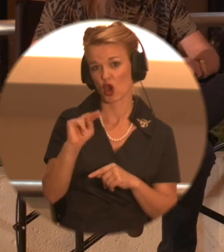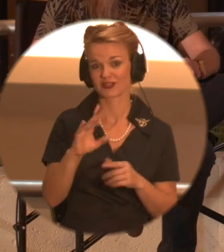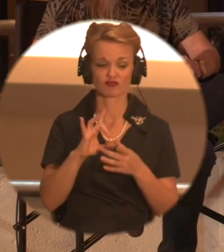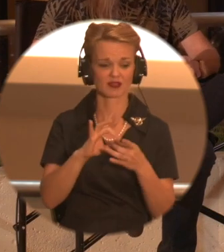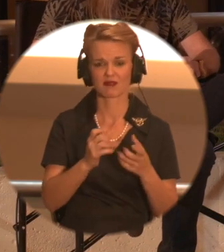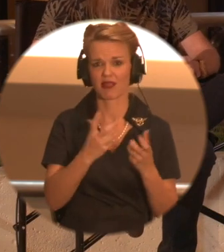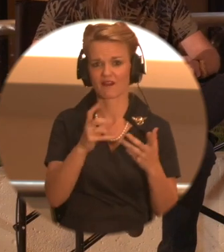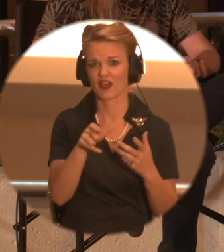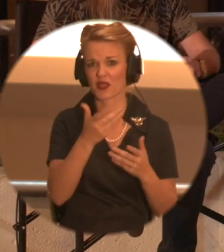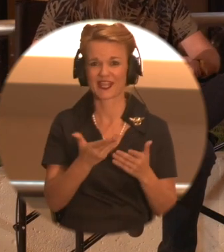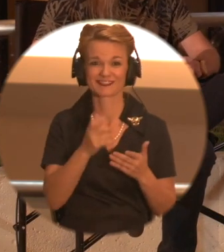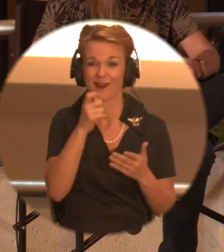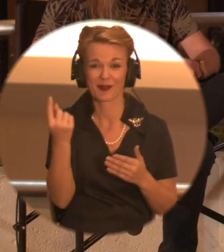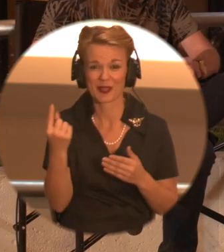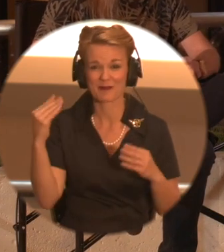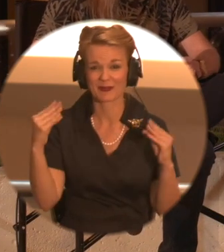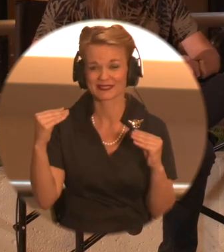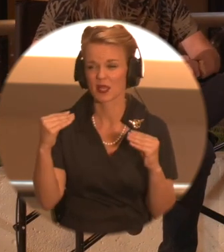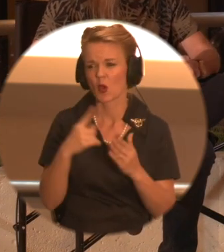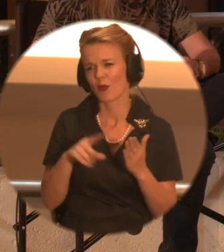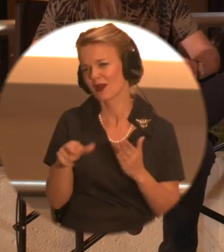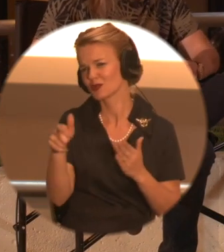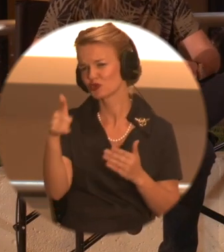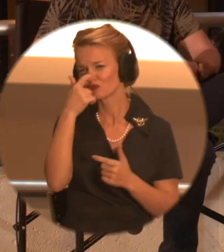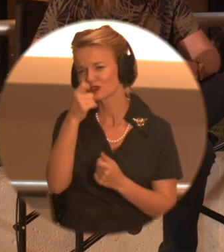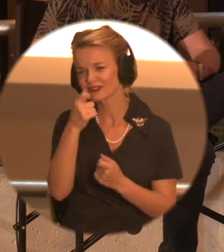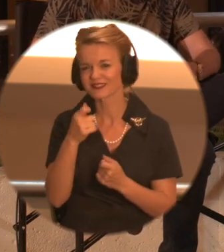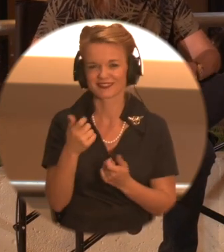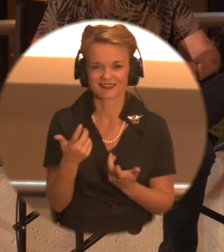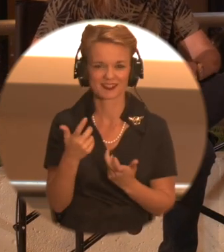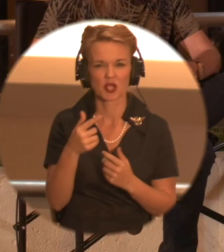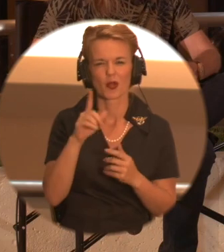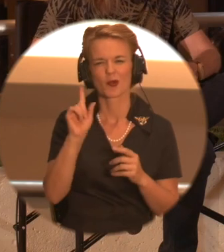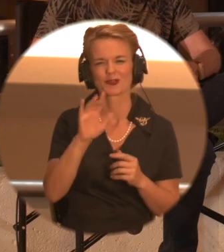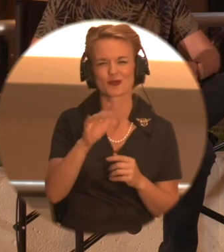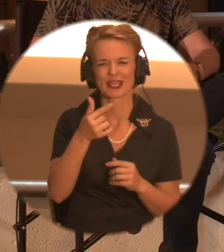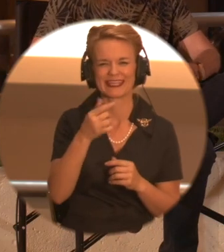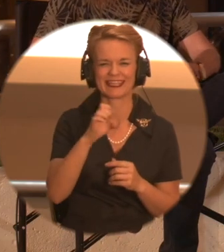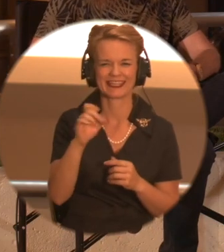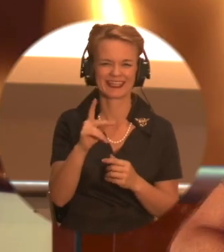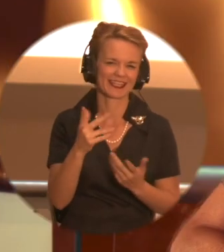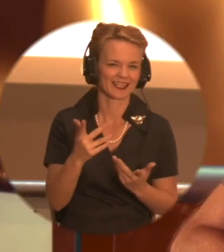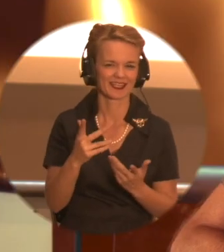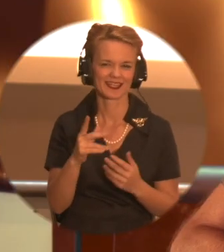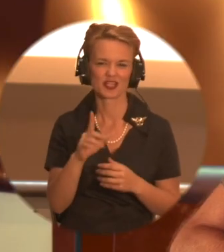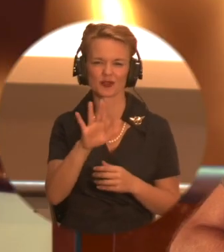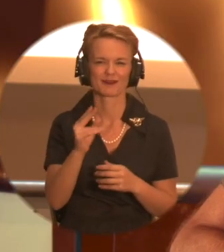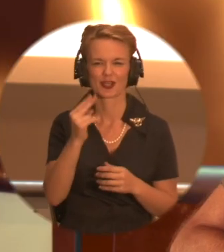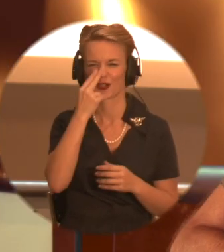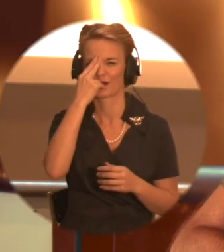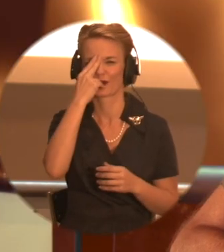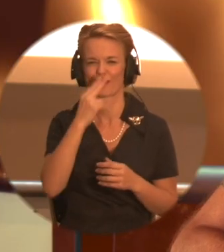it not. What are some of the geeky things that you're into? Maybe inspired you to get into puppetry, but just in general, what's, where's your nerddoms at, Steve? Well, my goodness. Unfortunately,